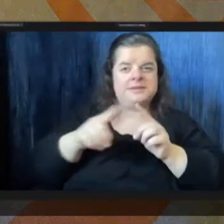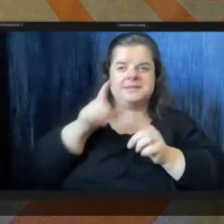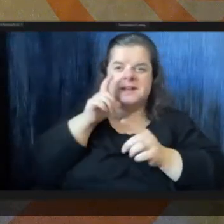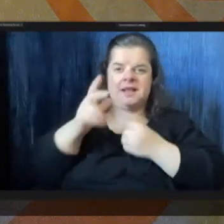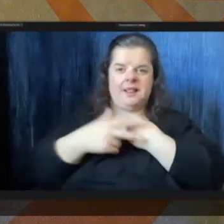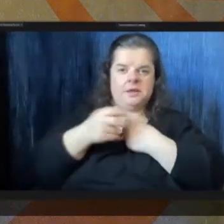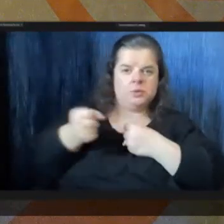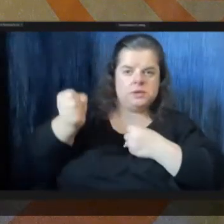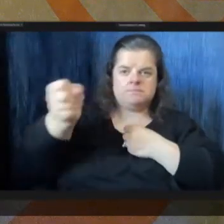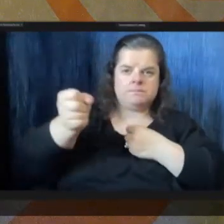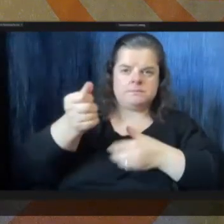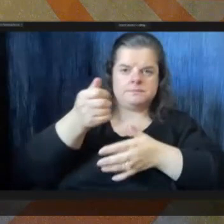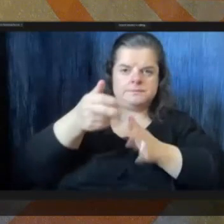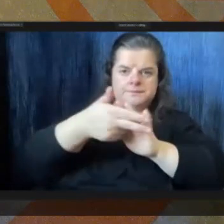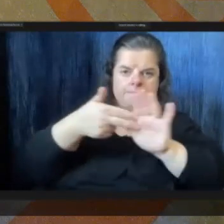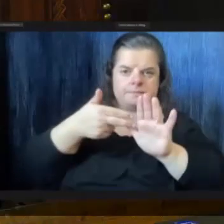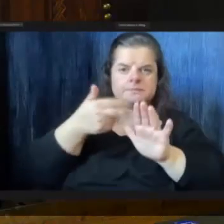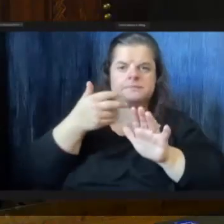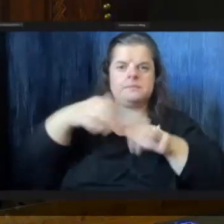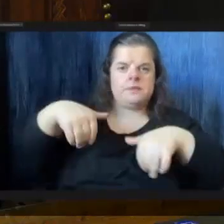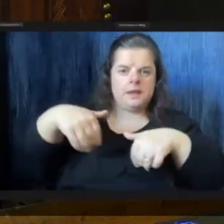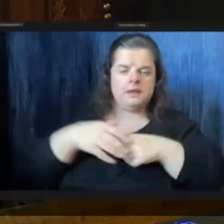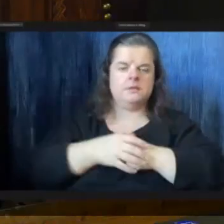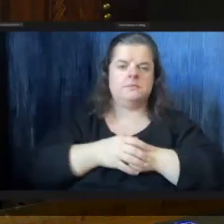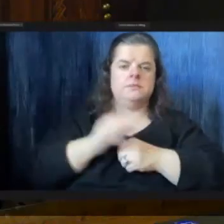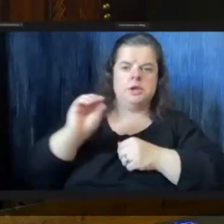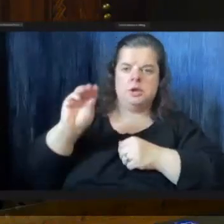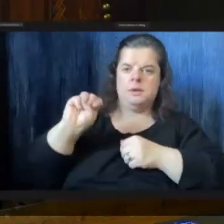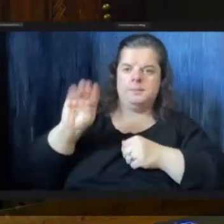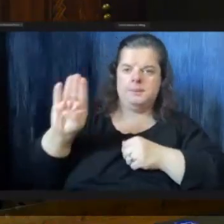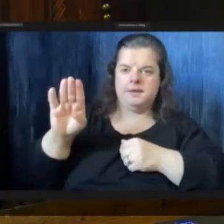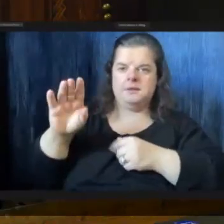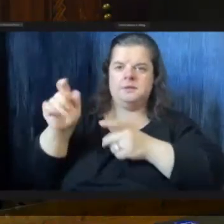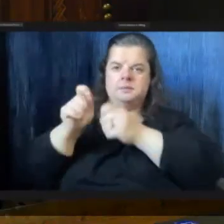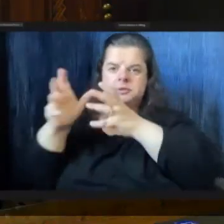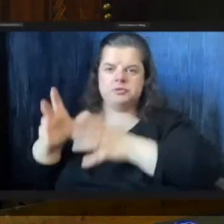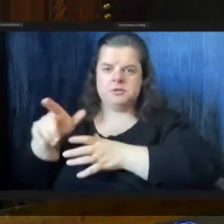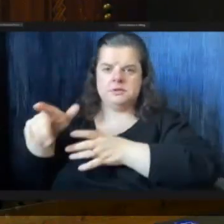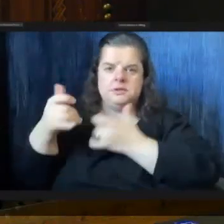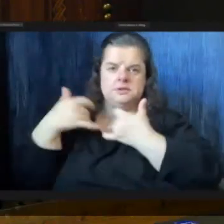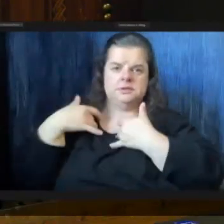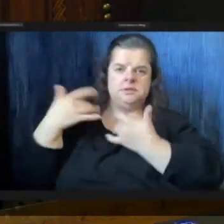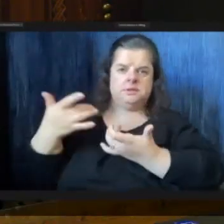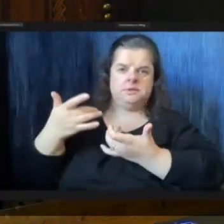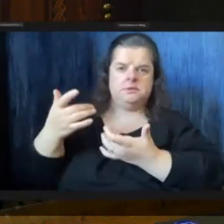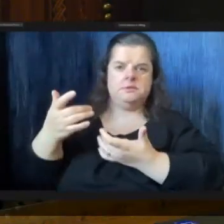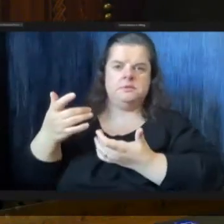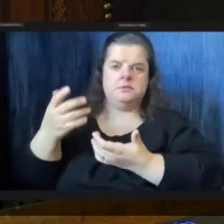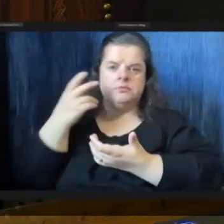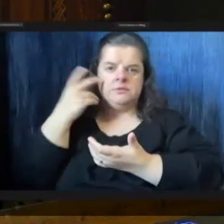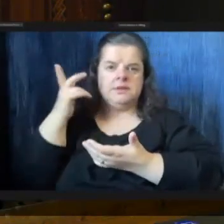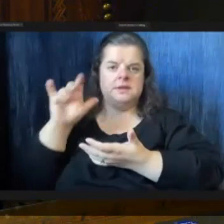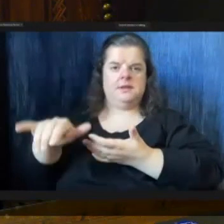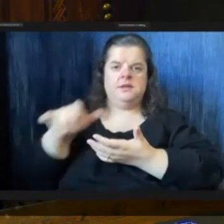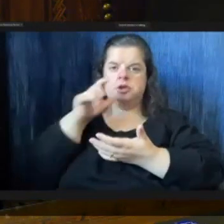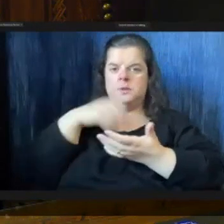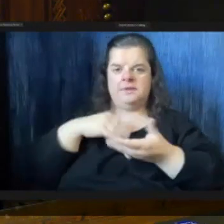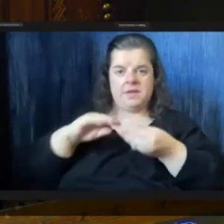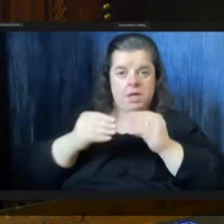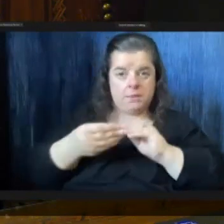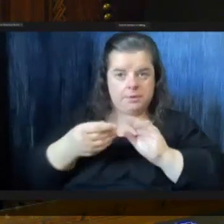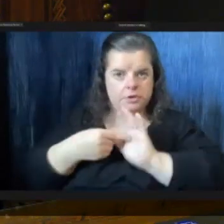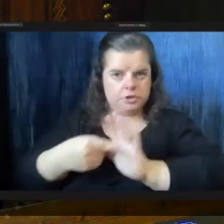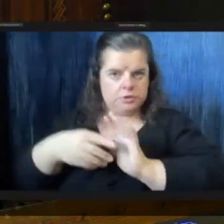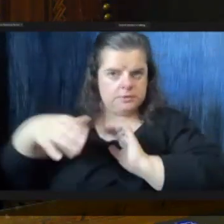um i understand the omb and the administration's hesitancy to reflecting at because they don't have a number to reflect yet so